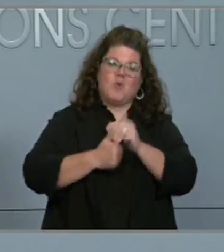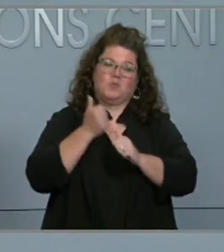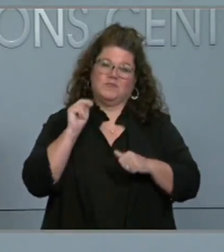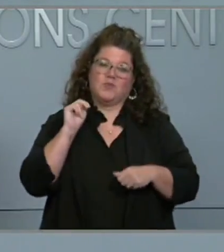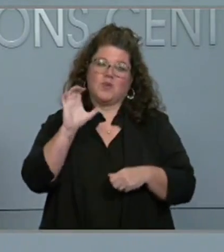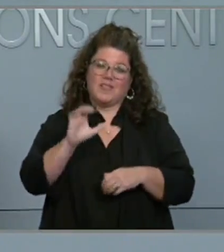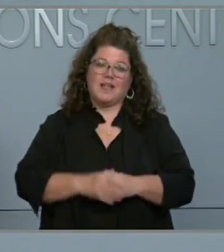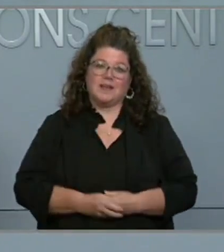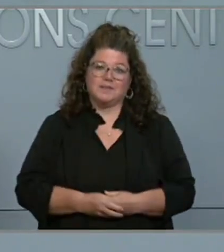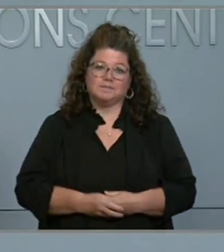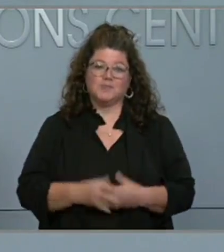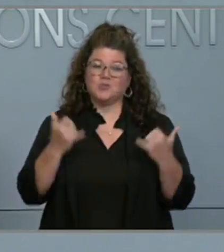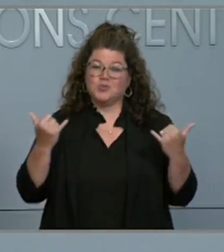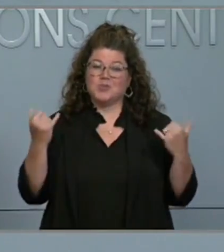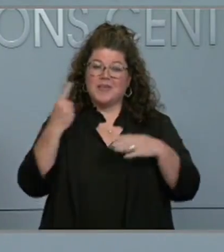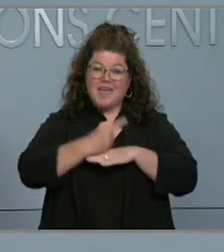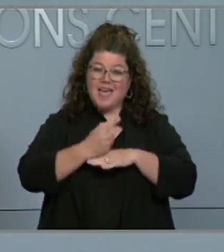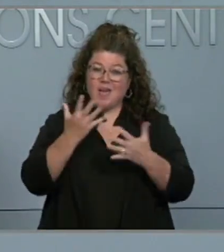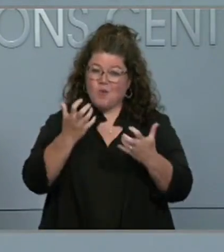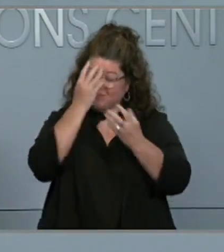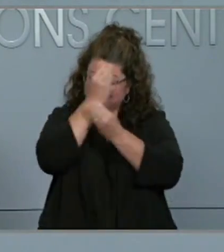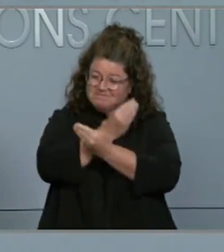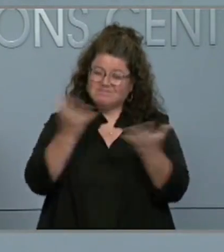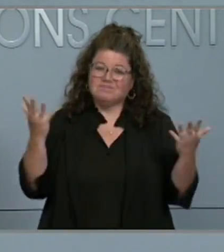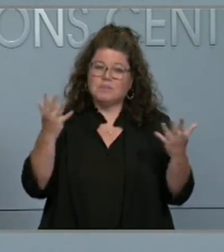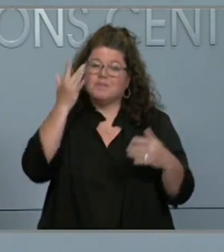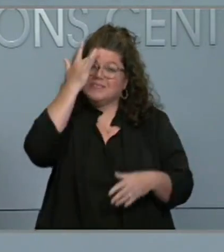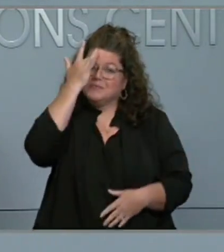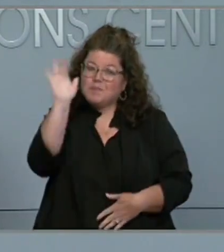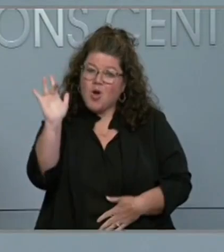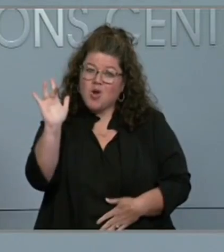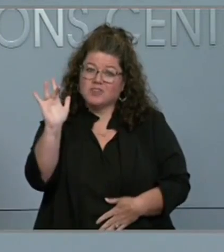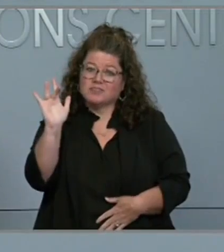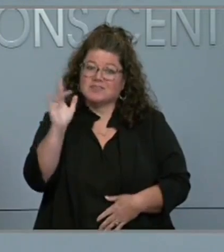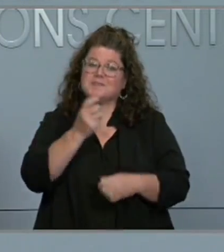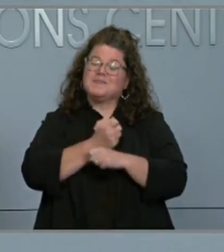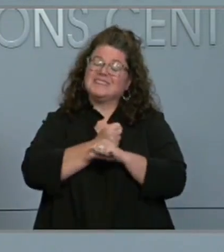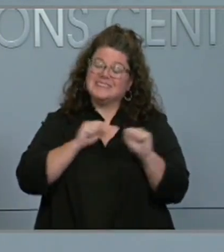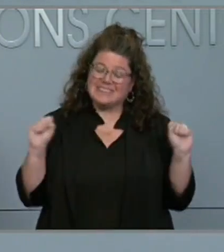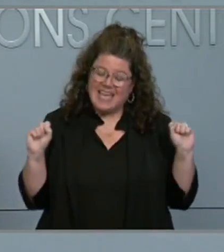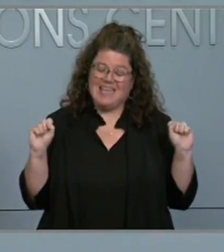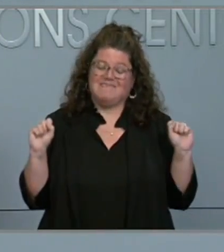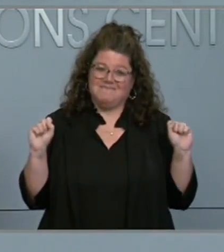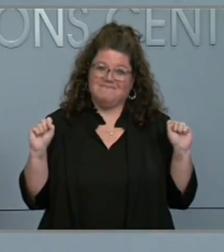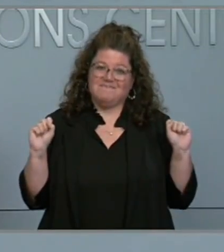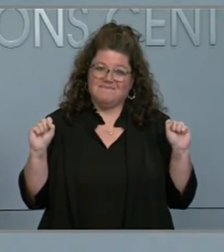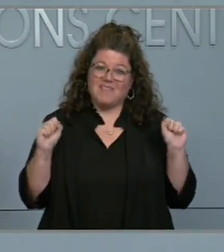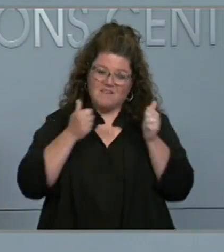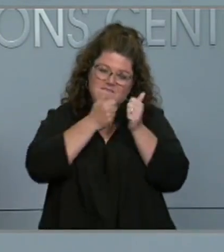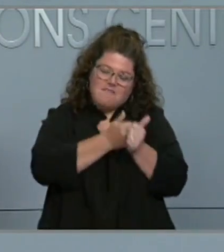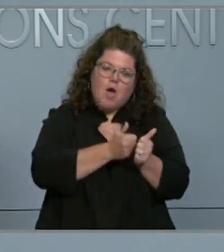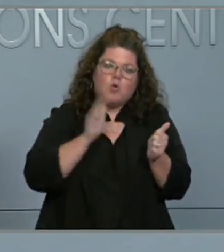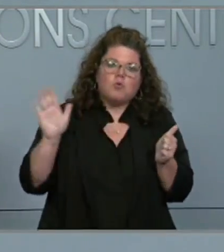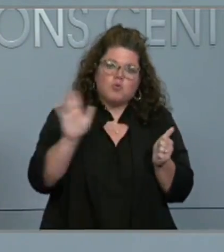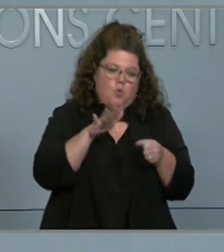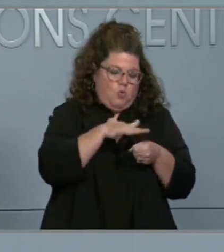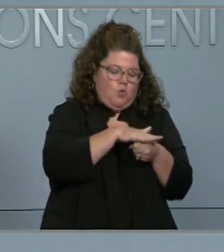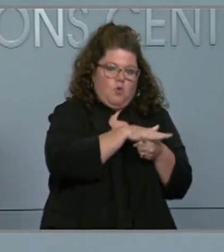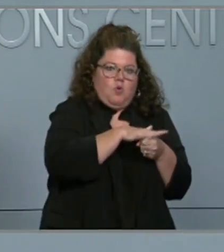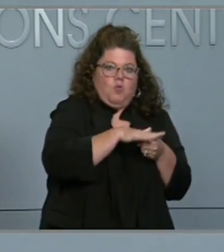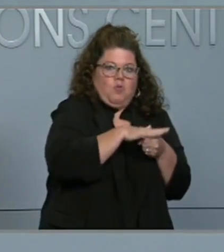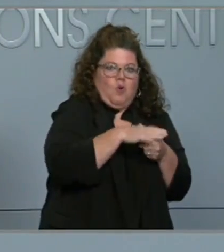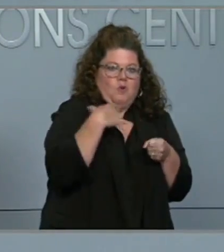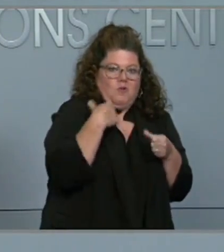simple. Be smart and be safe. Listen to your local officials and be aware of